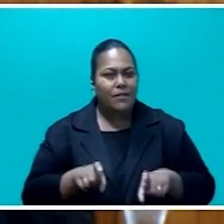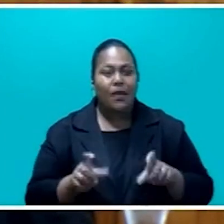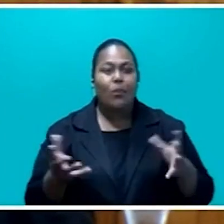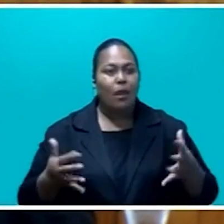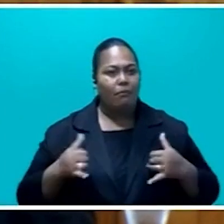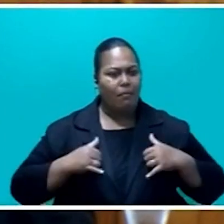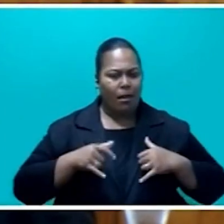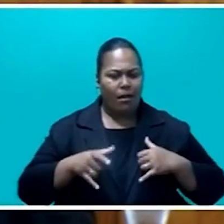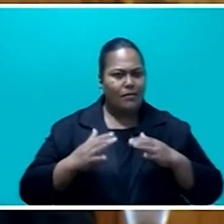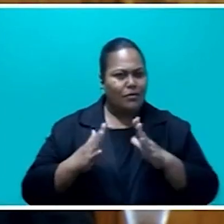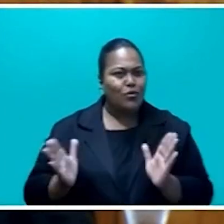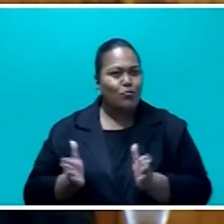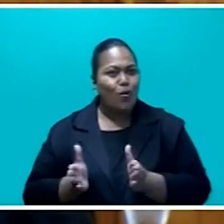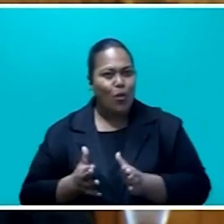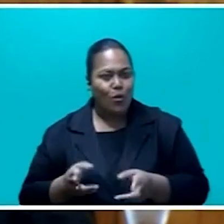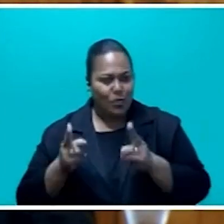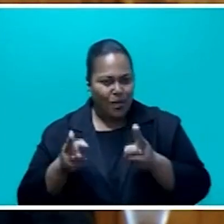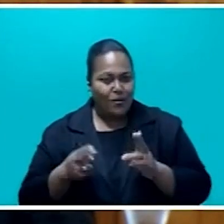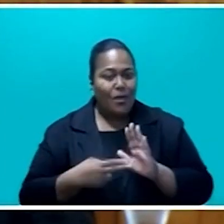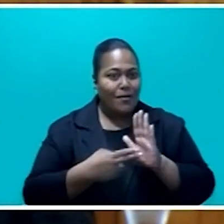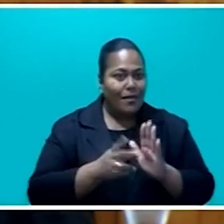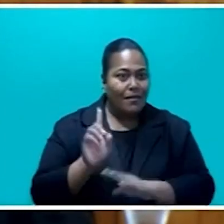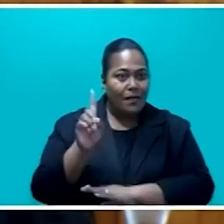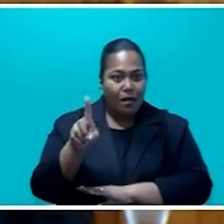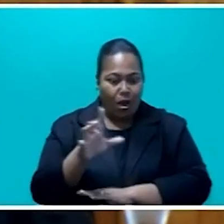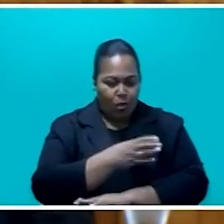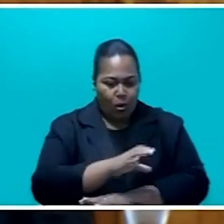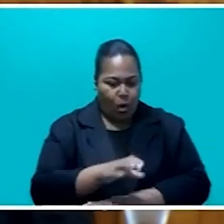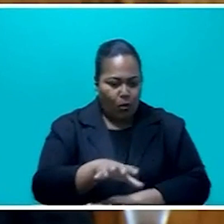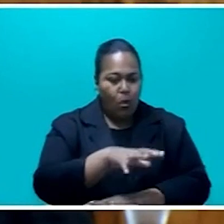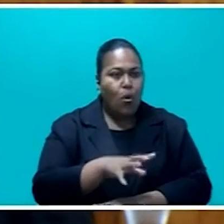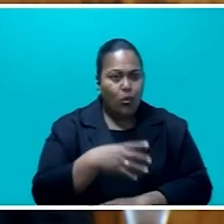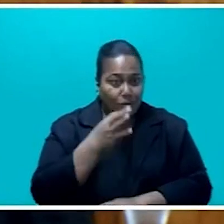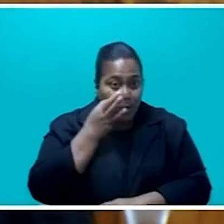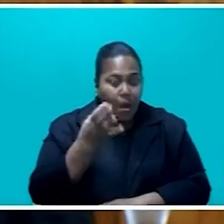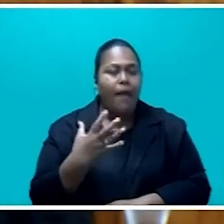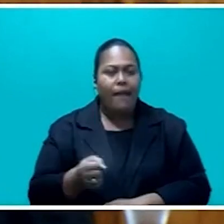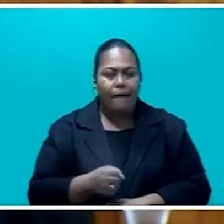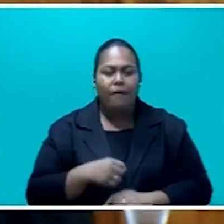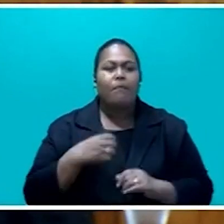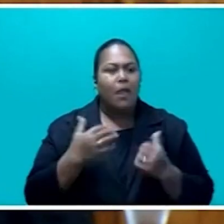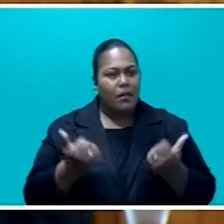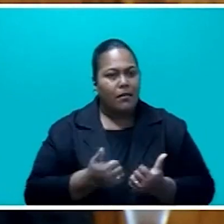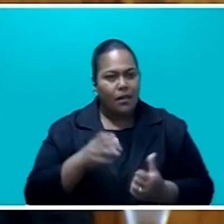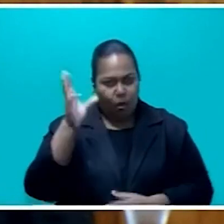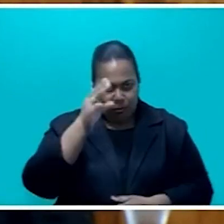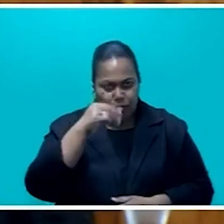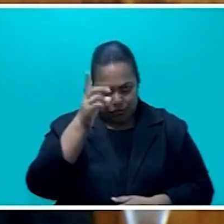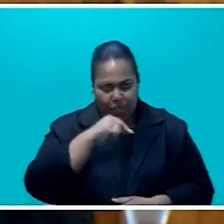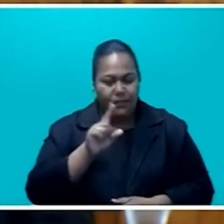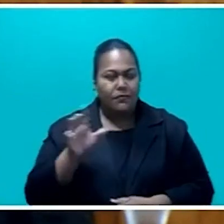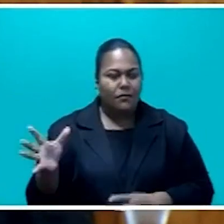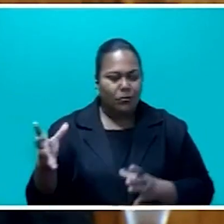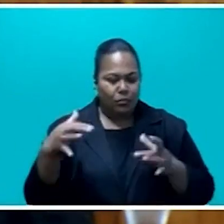Nandi Airport Environment, the Coral Coast have a range of accommodation to accommodate these 3,000 people during this period. So